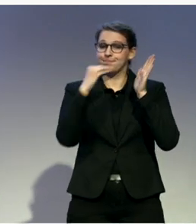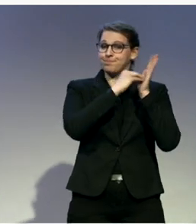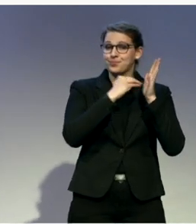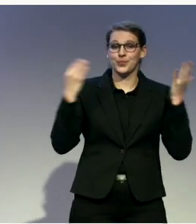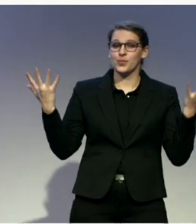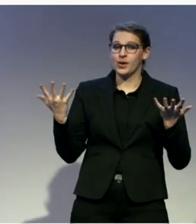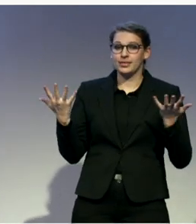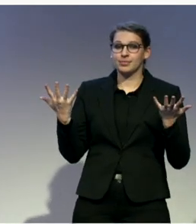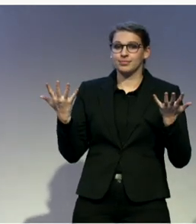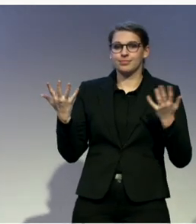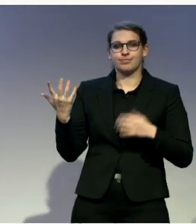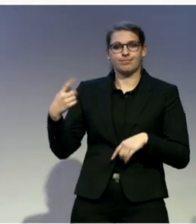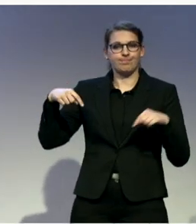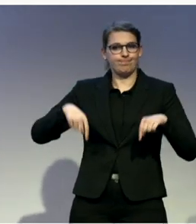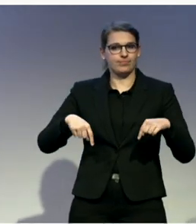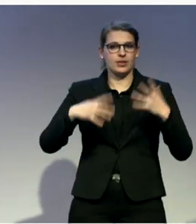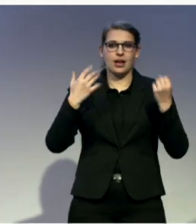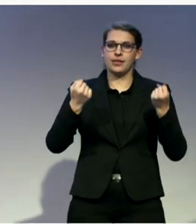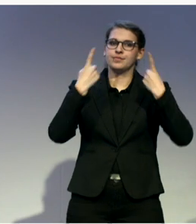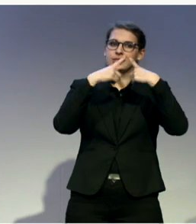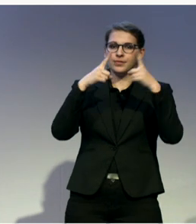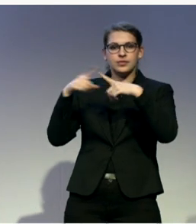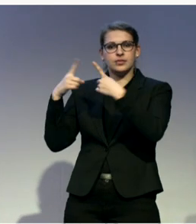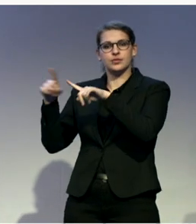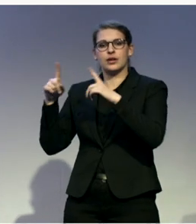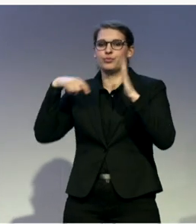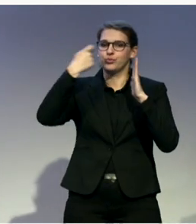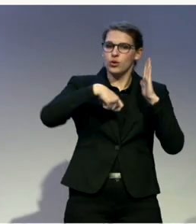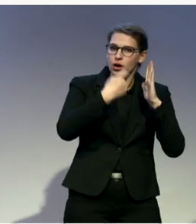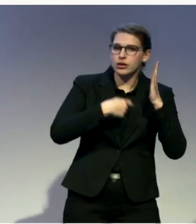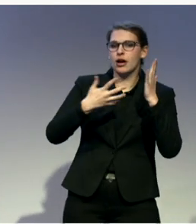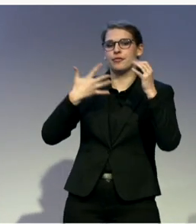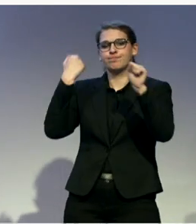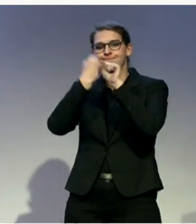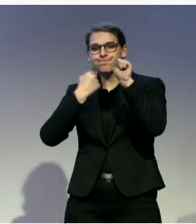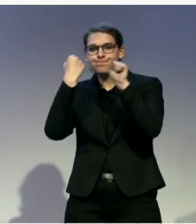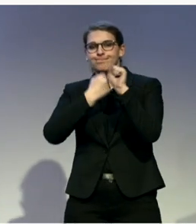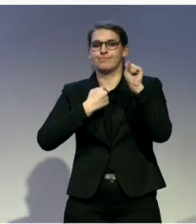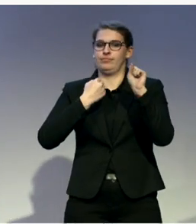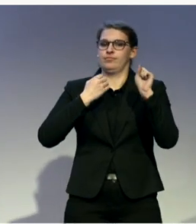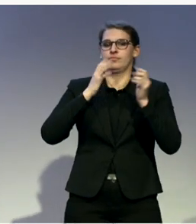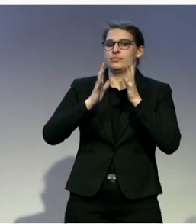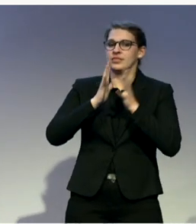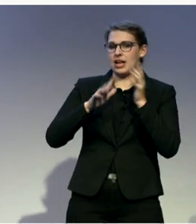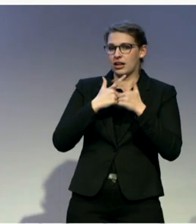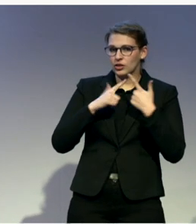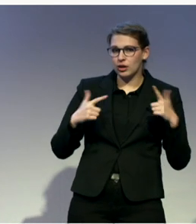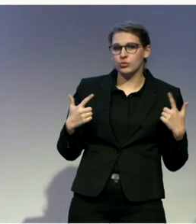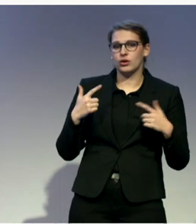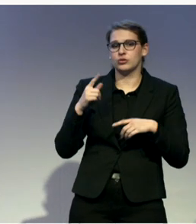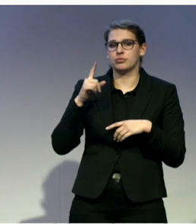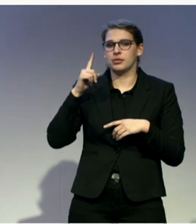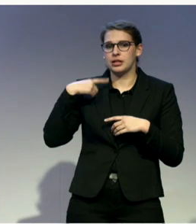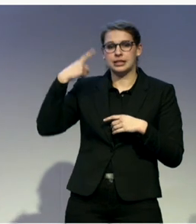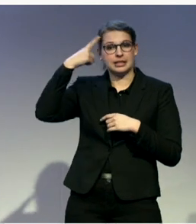use of sign language in political, educational, and social context. But I think the gist of this panel is